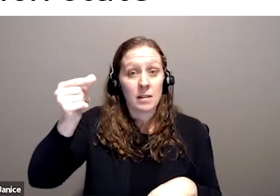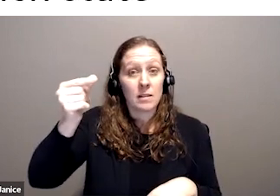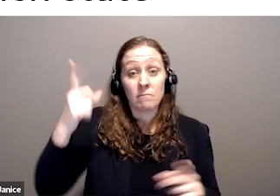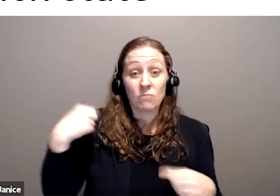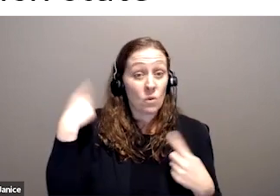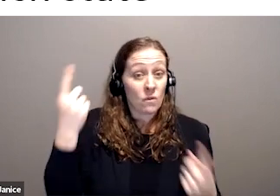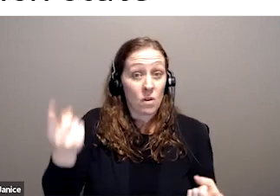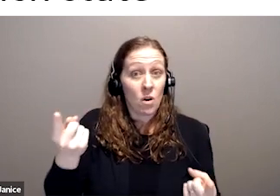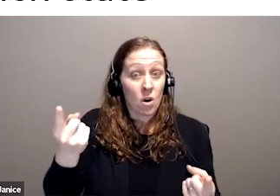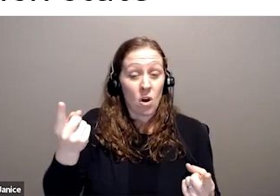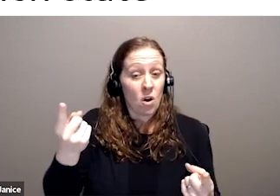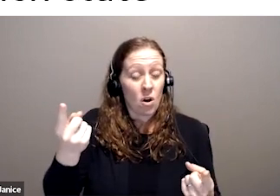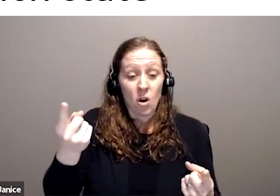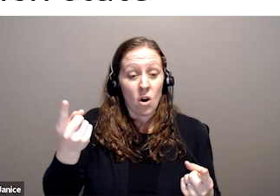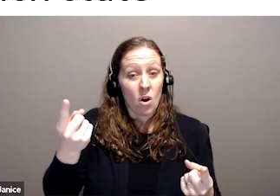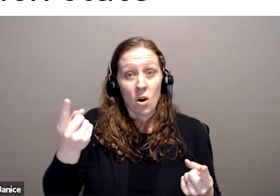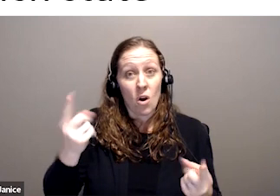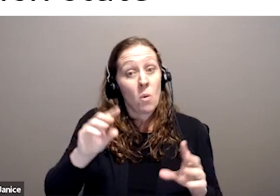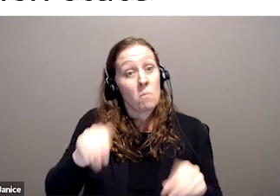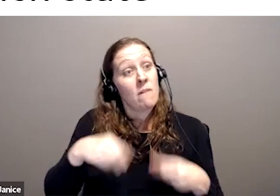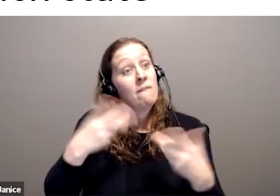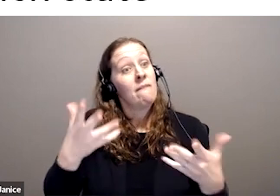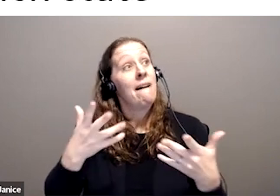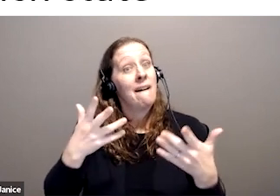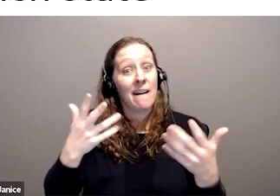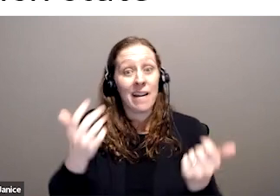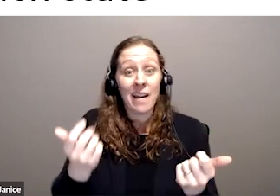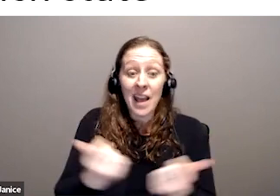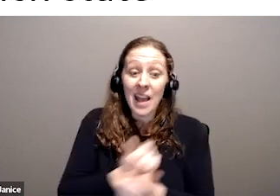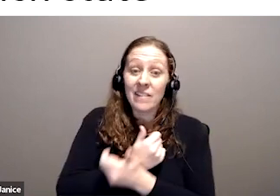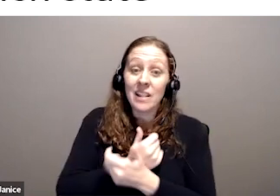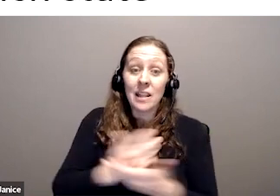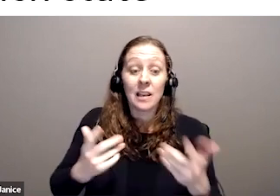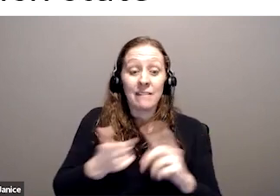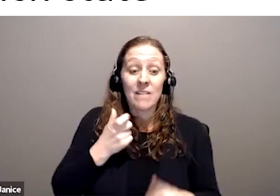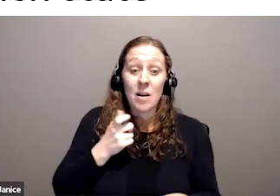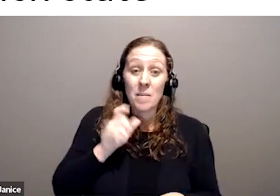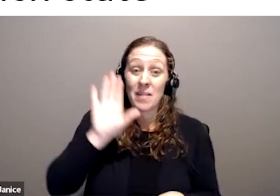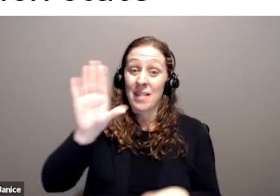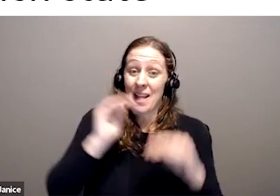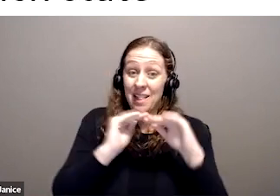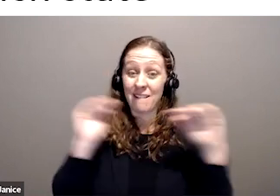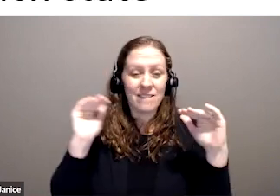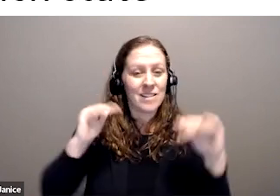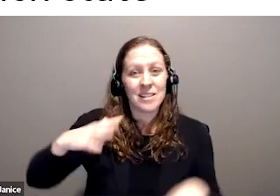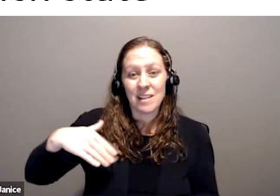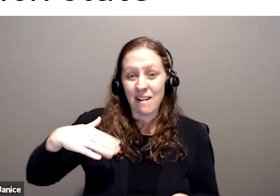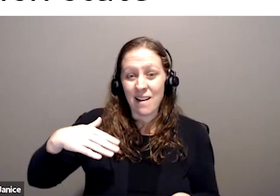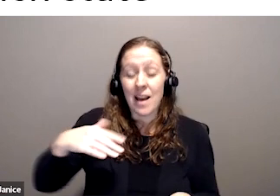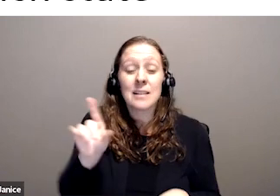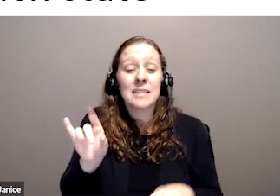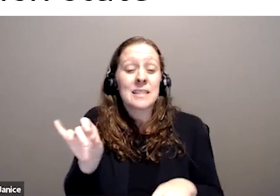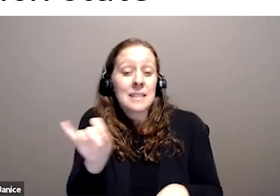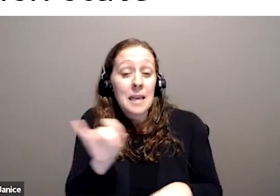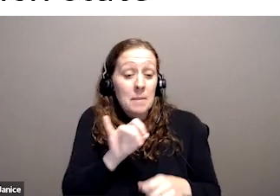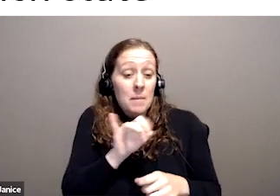far provided all of the leadership it can provide from that level. And similarly, at a local and provincial level,